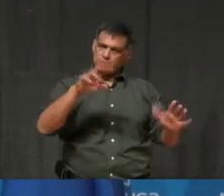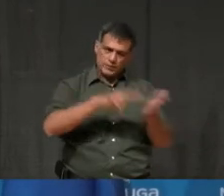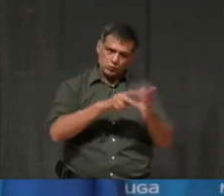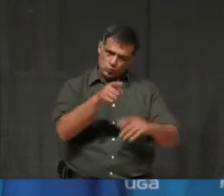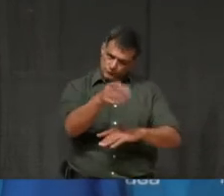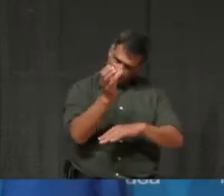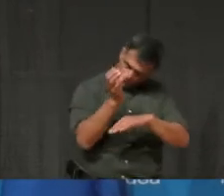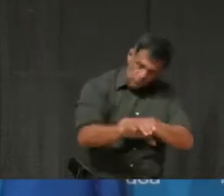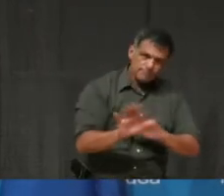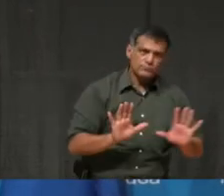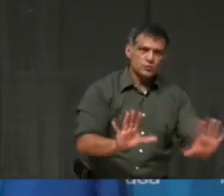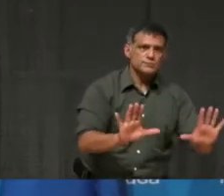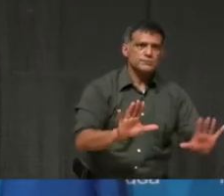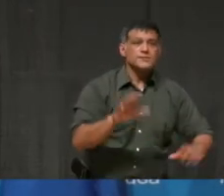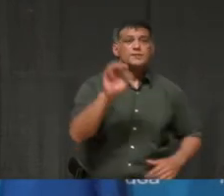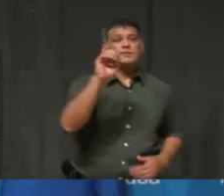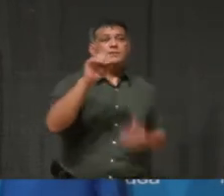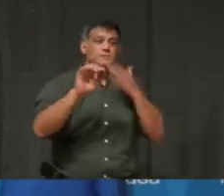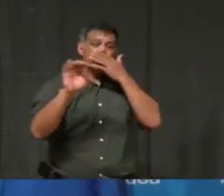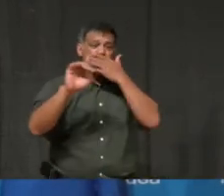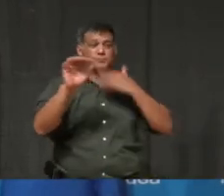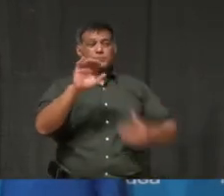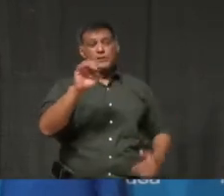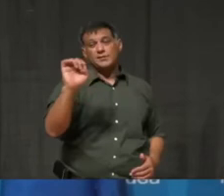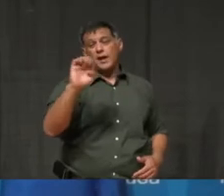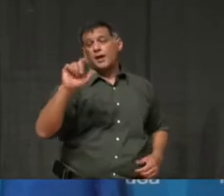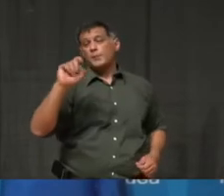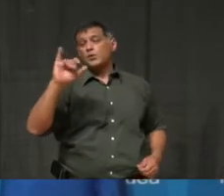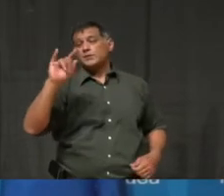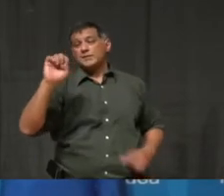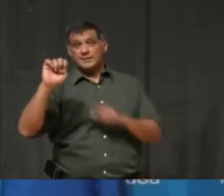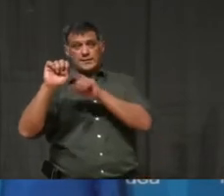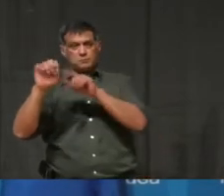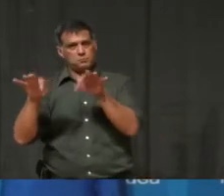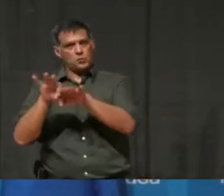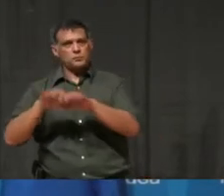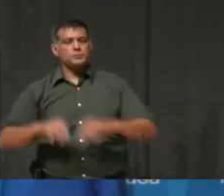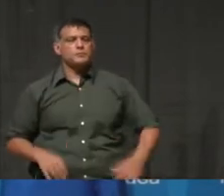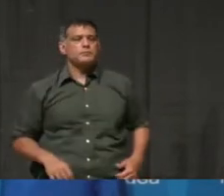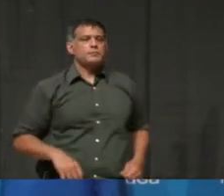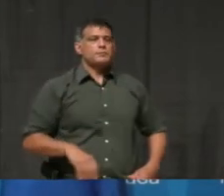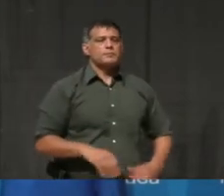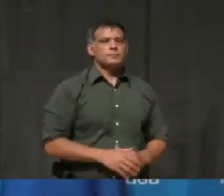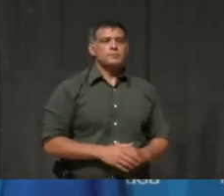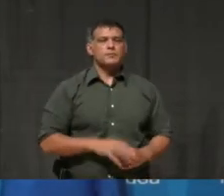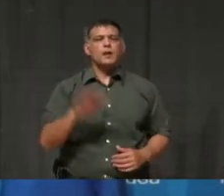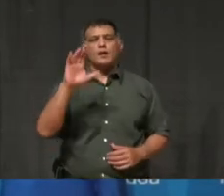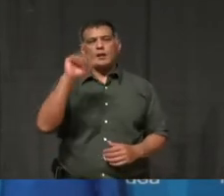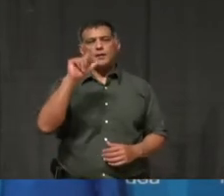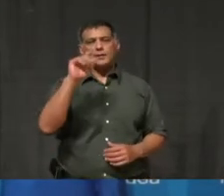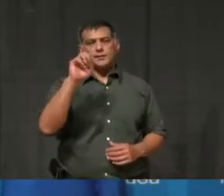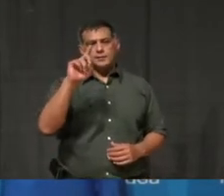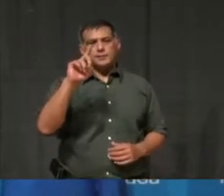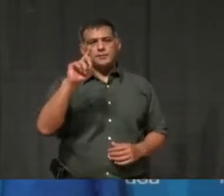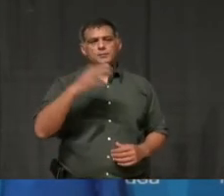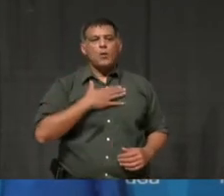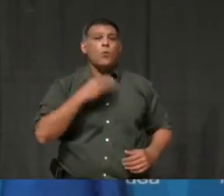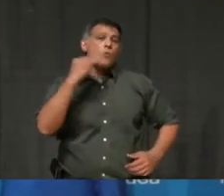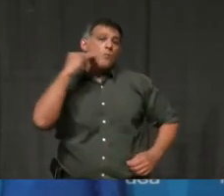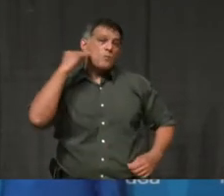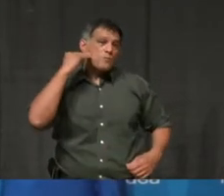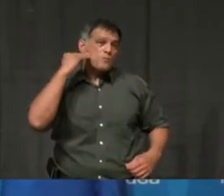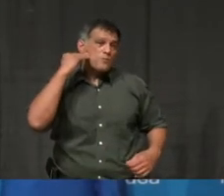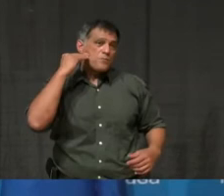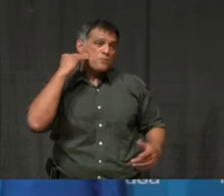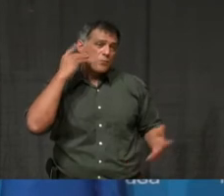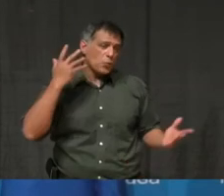Your next question comes from Khalid at My Second Home TV. Go ahead, Khalid. Welcome Khalid. Thank you, Mayor Crumby. Uh,